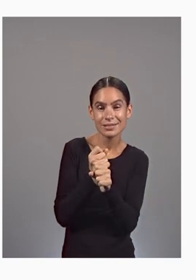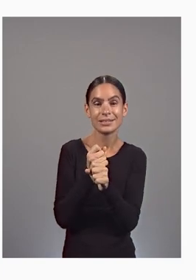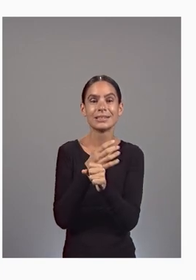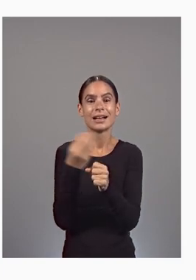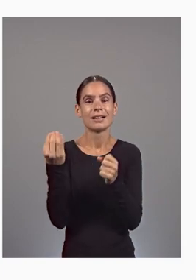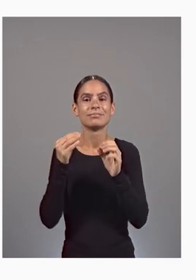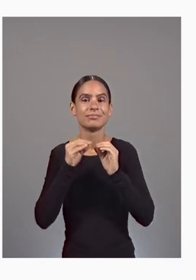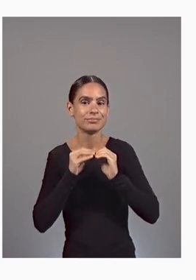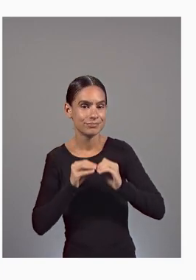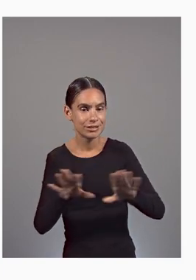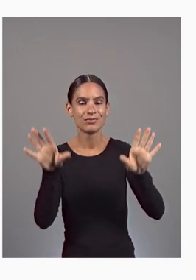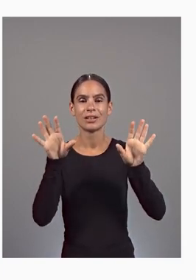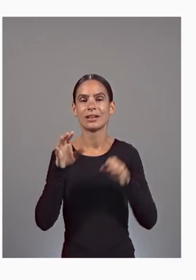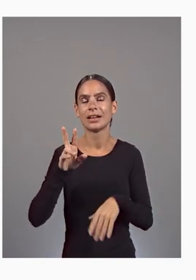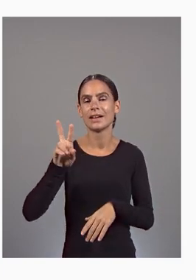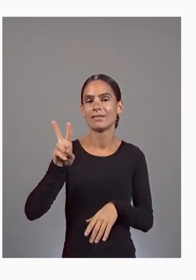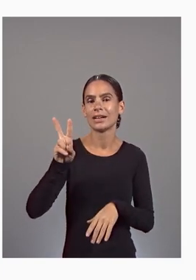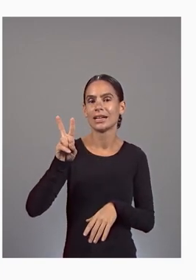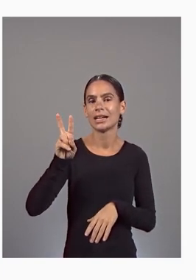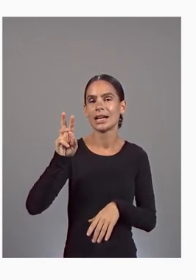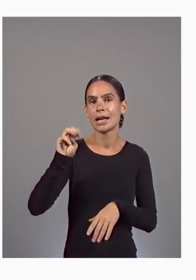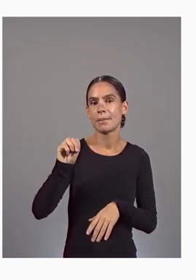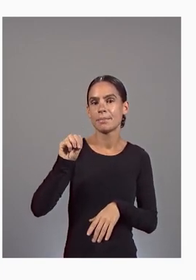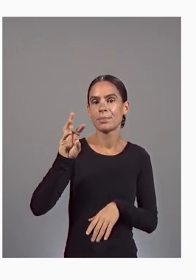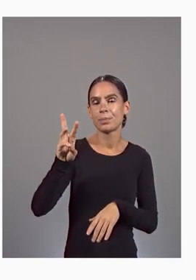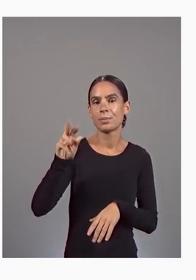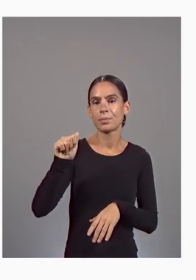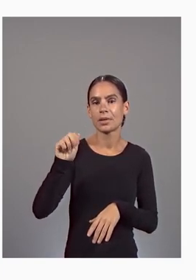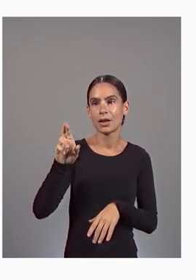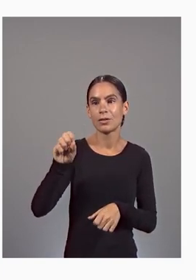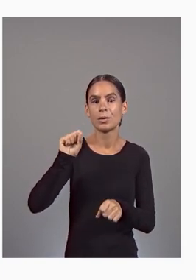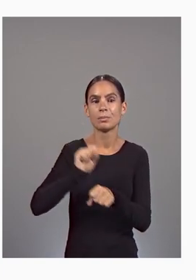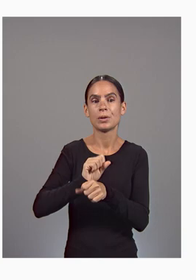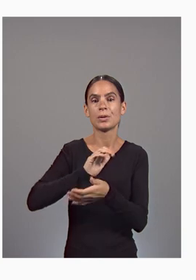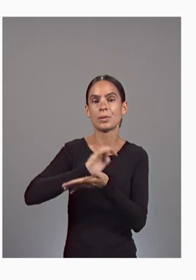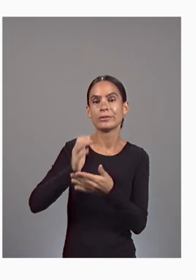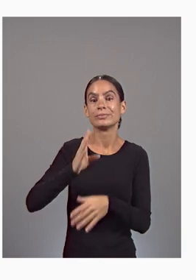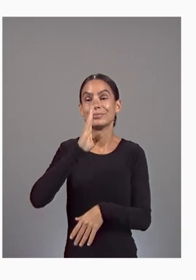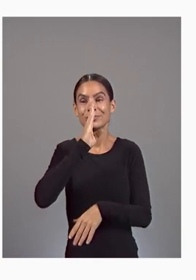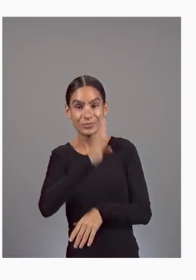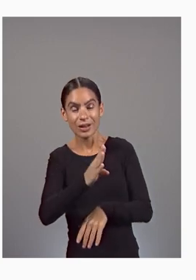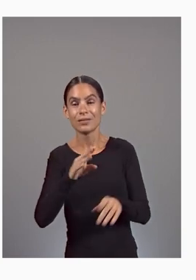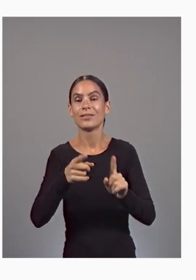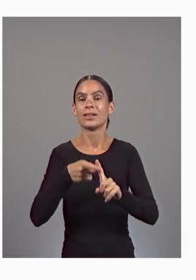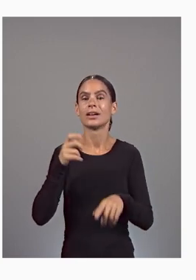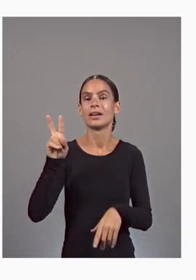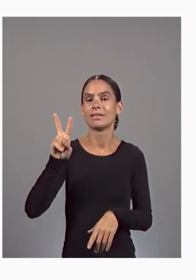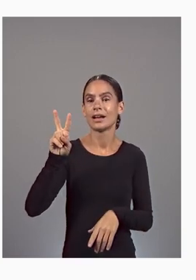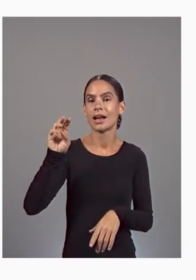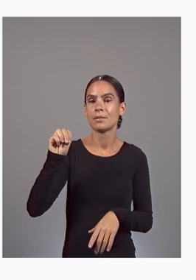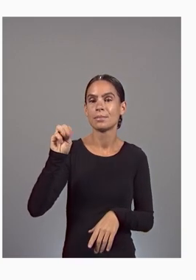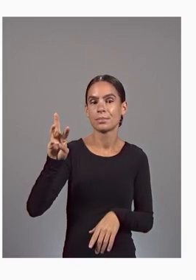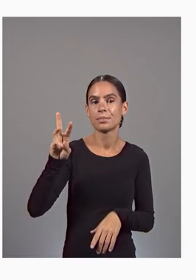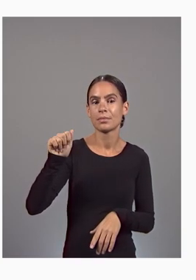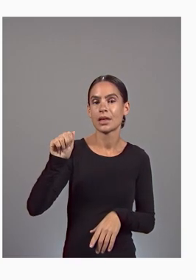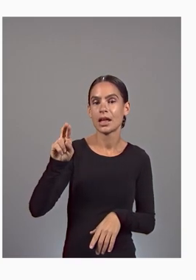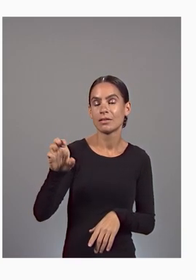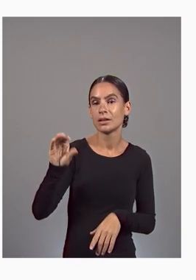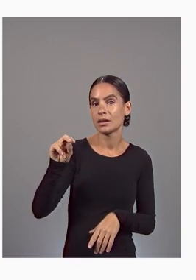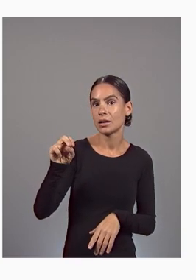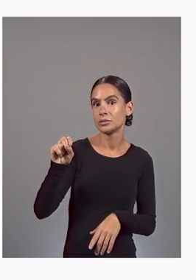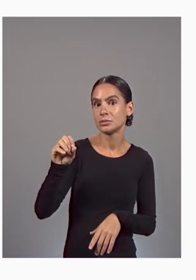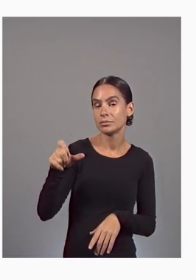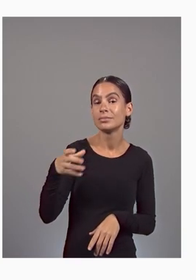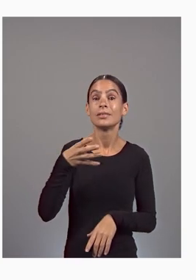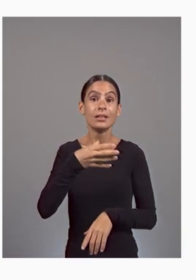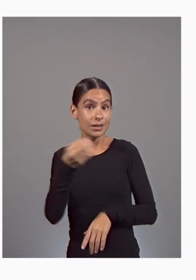create and migrate VMware workloads directly from the VMware console. We're